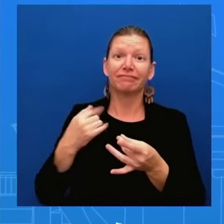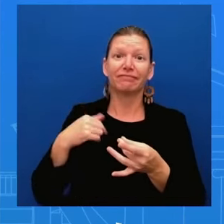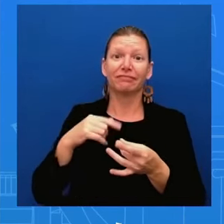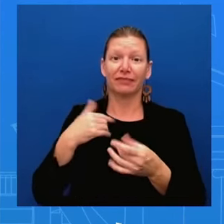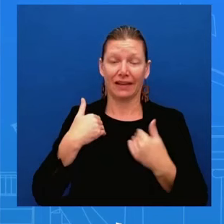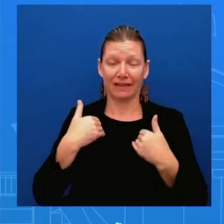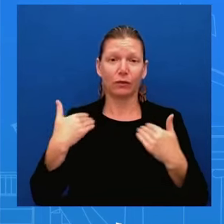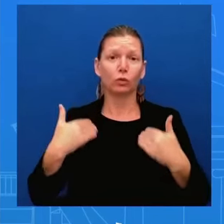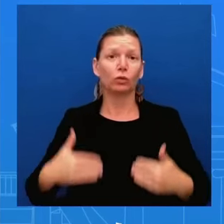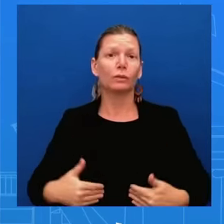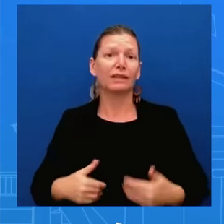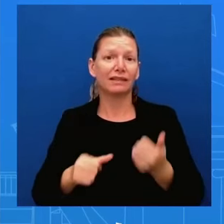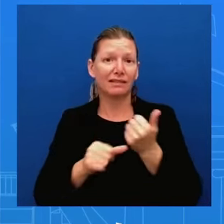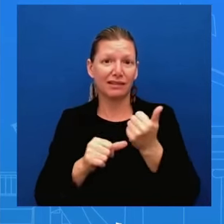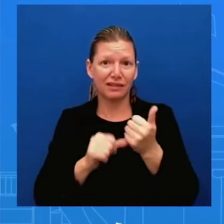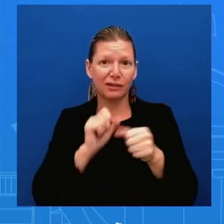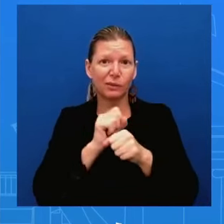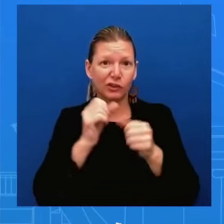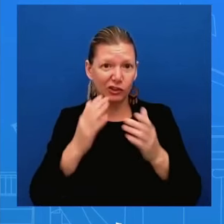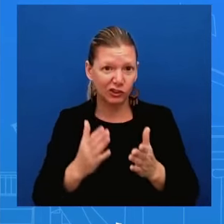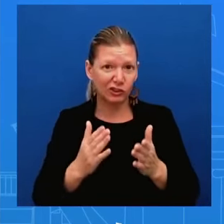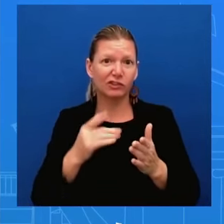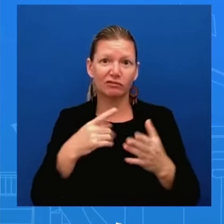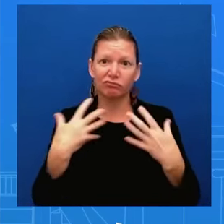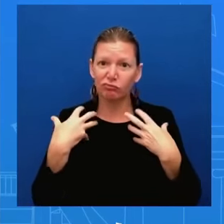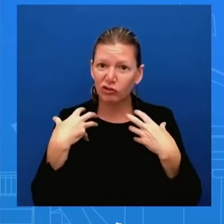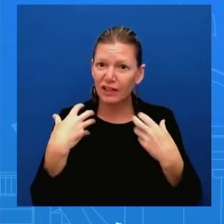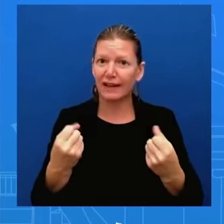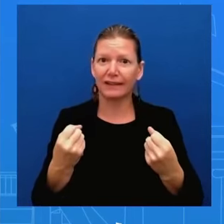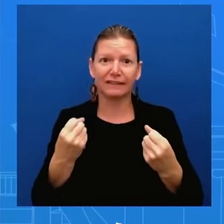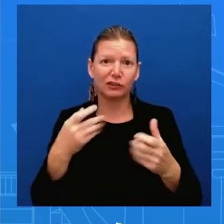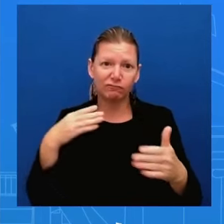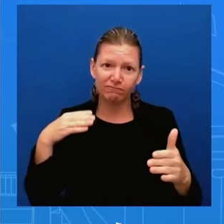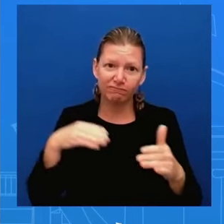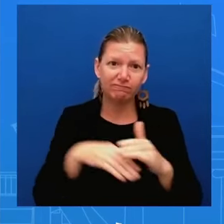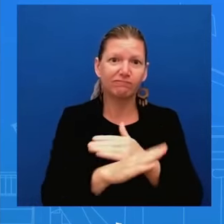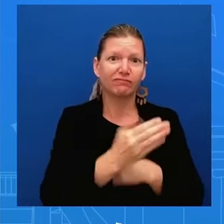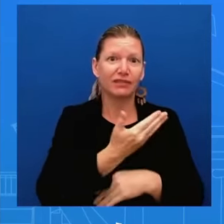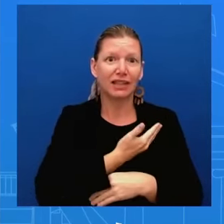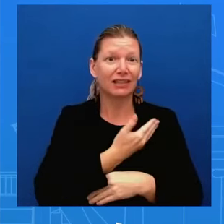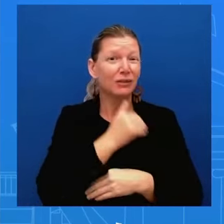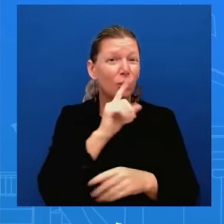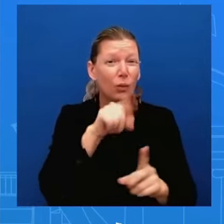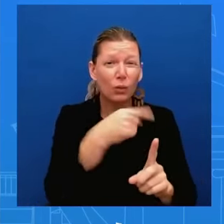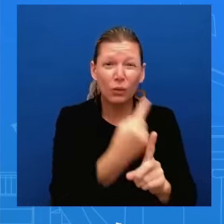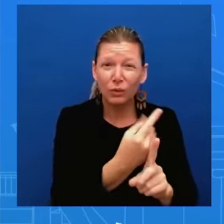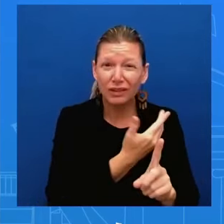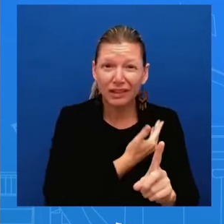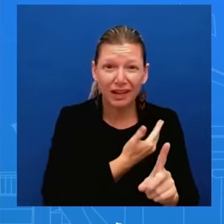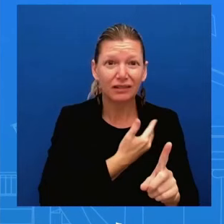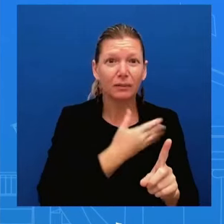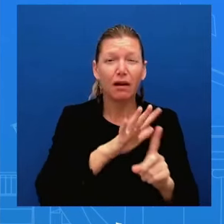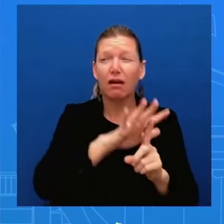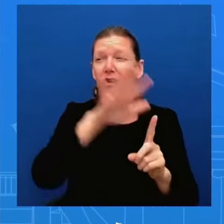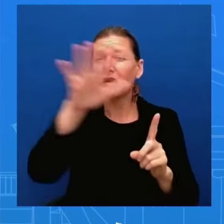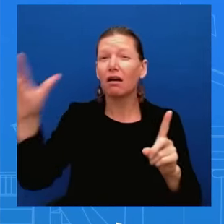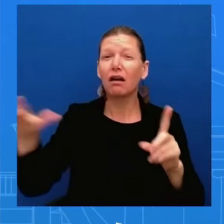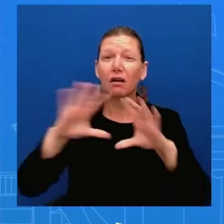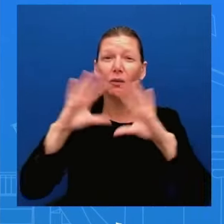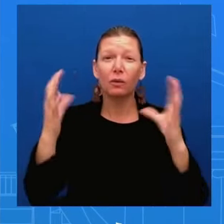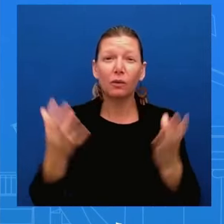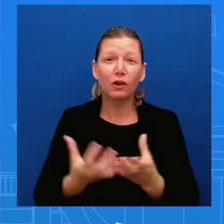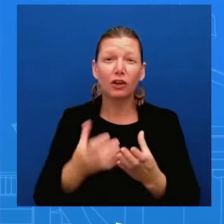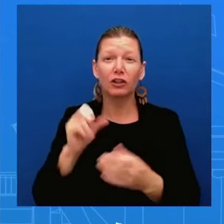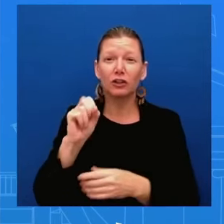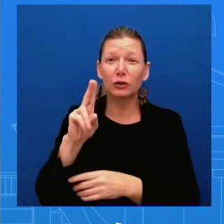around the world whether it's sudan haiti many places that they actually go out there and do that brave work to offer assistance much